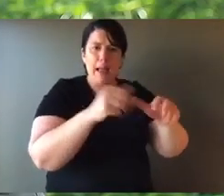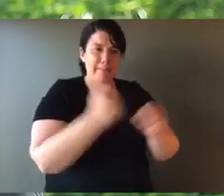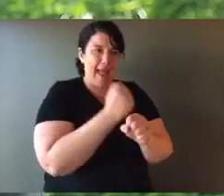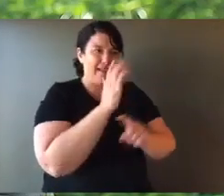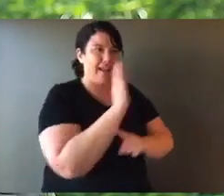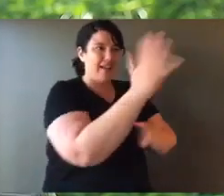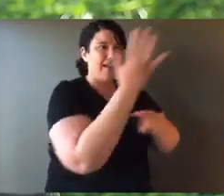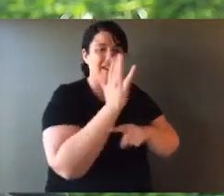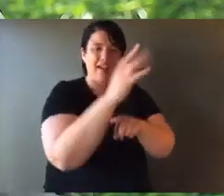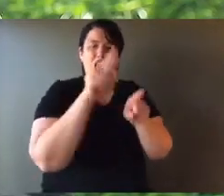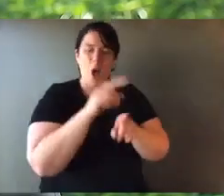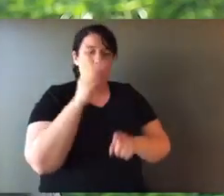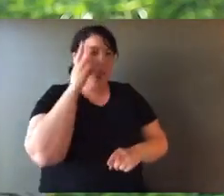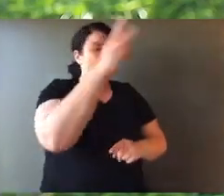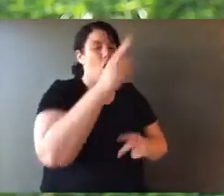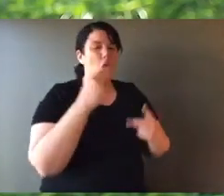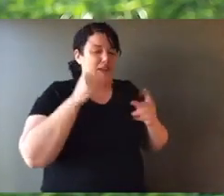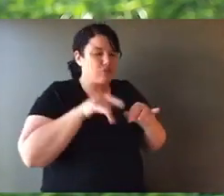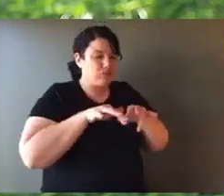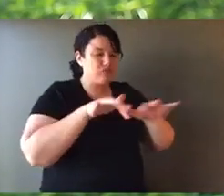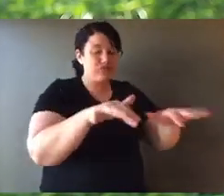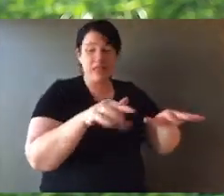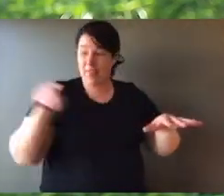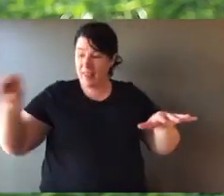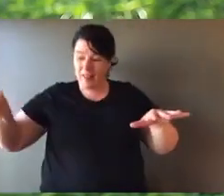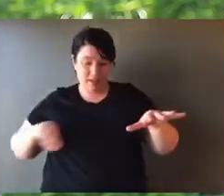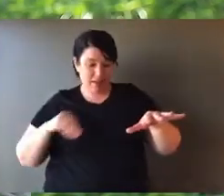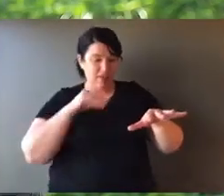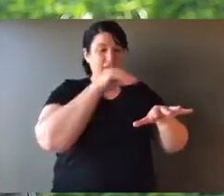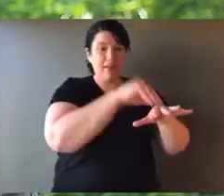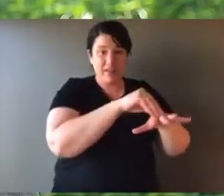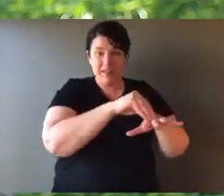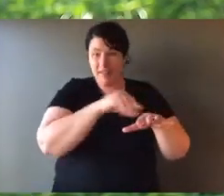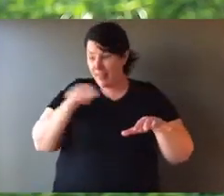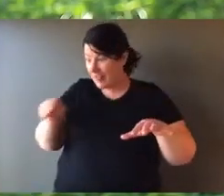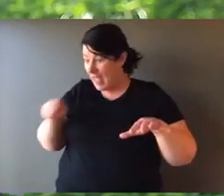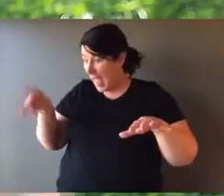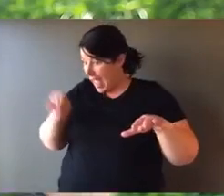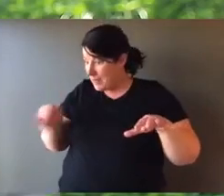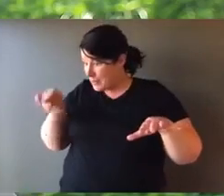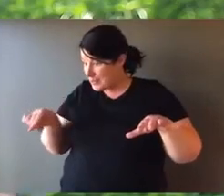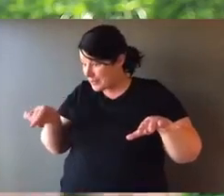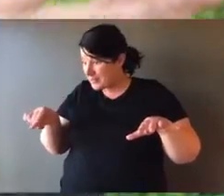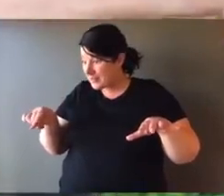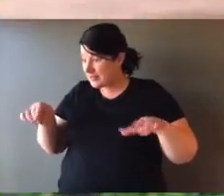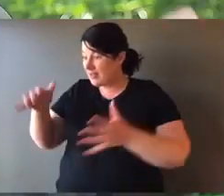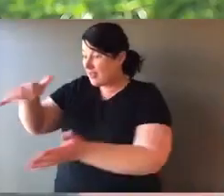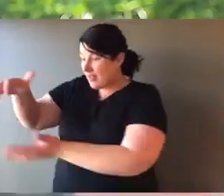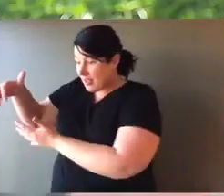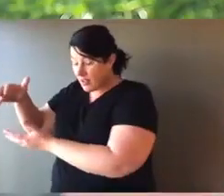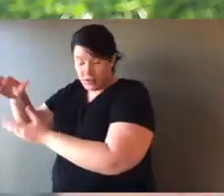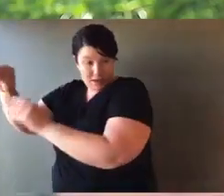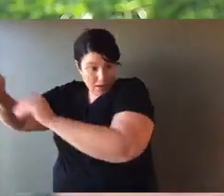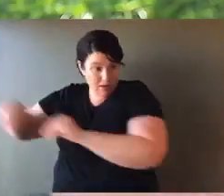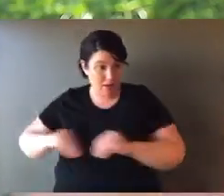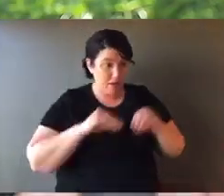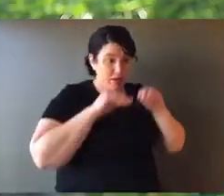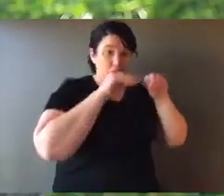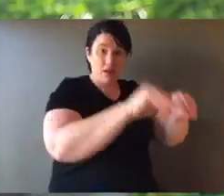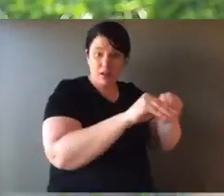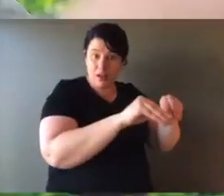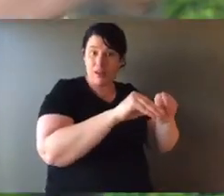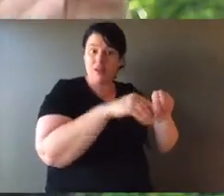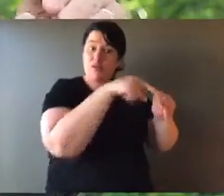invasive weeds, and recreate a habitat, and make sure that it's suitable for our natives. We can then go to the species recovery units,